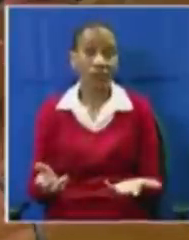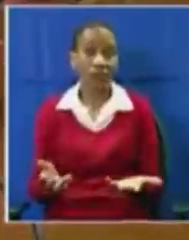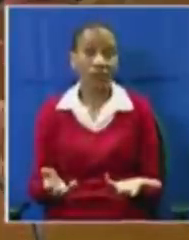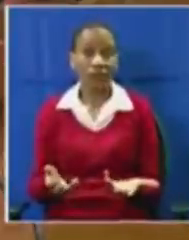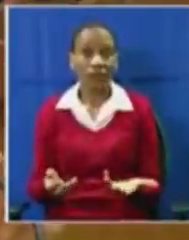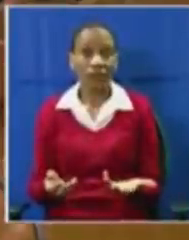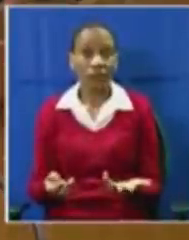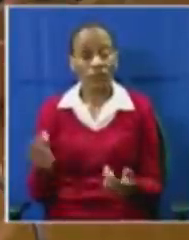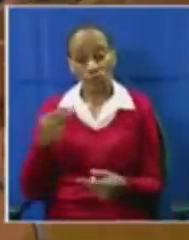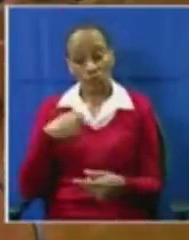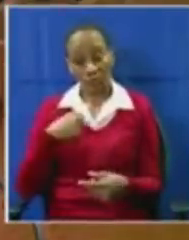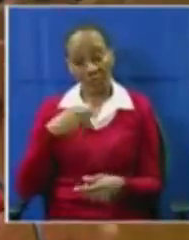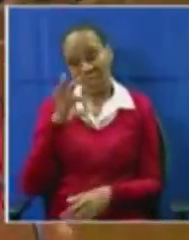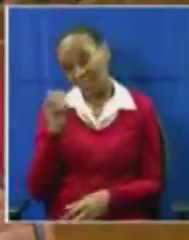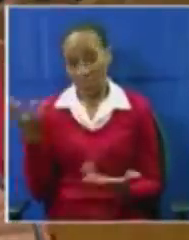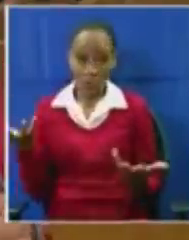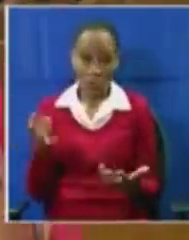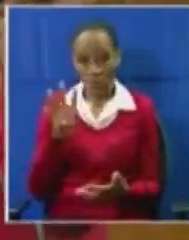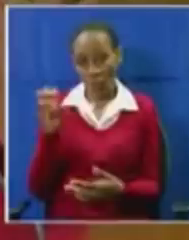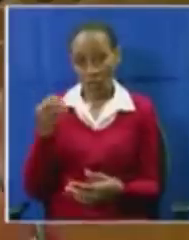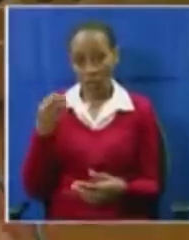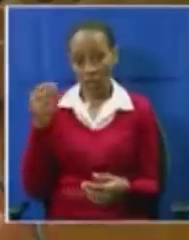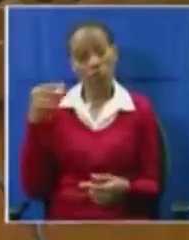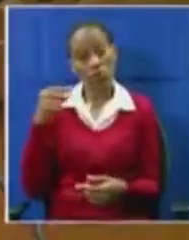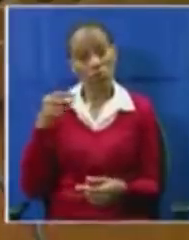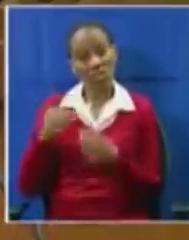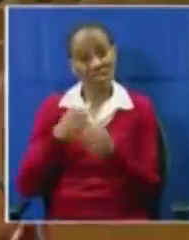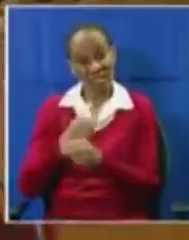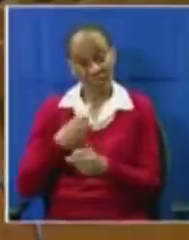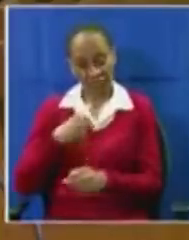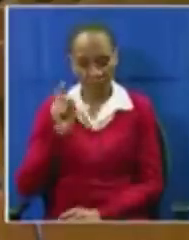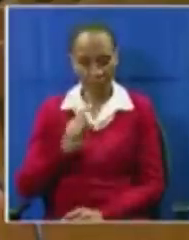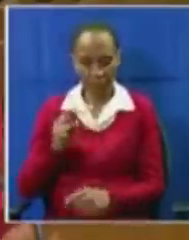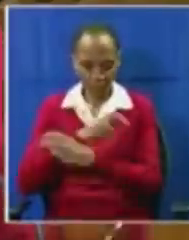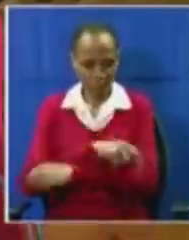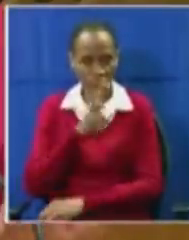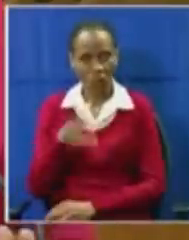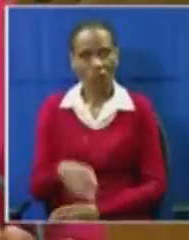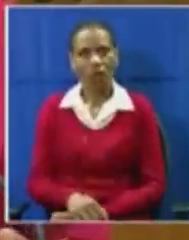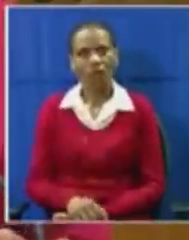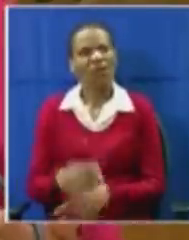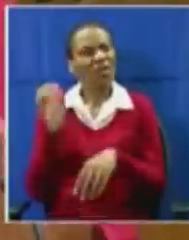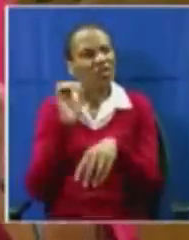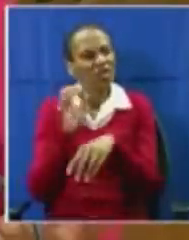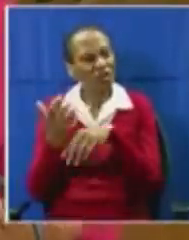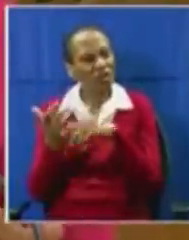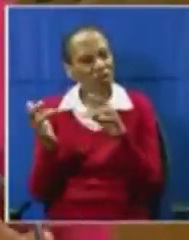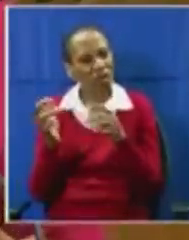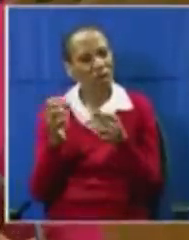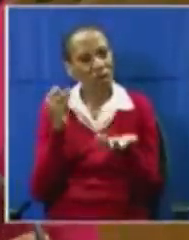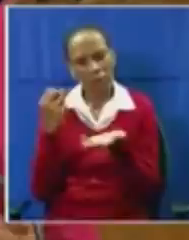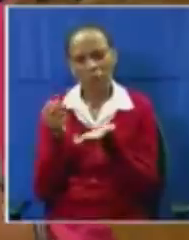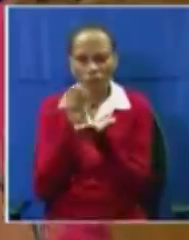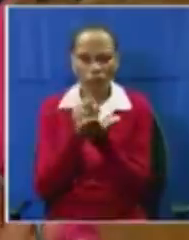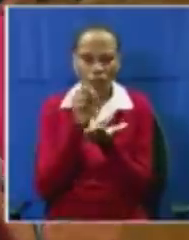or 40 years from it. So, you must tell us what it is like. And you must keep in contact, send us messages. We would like to hear